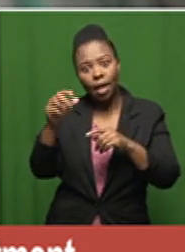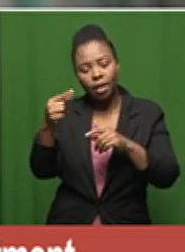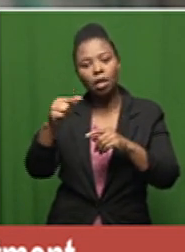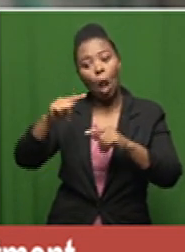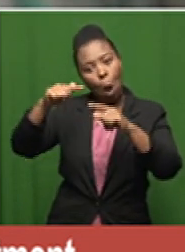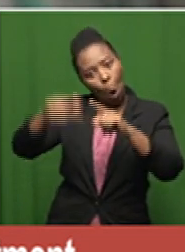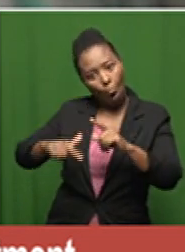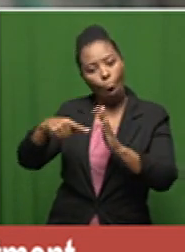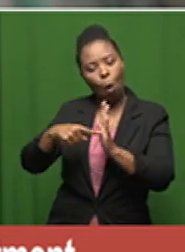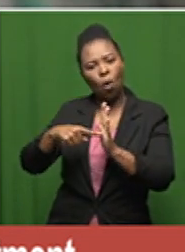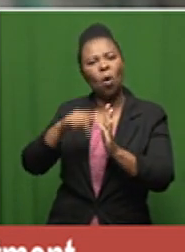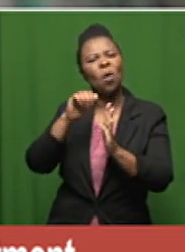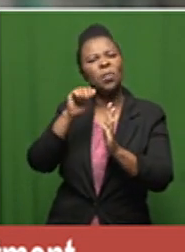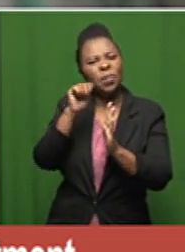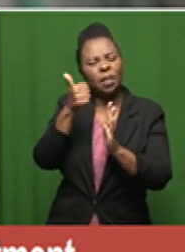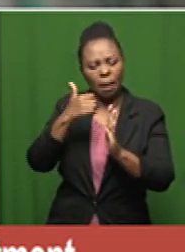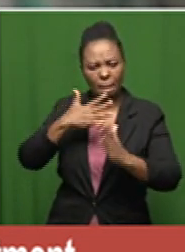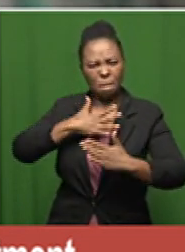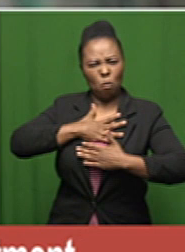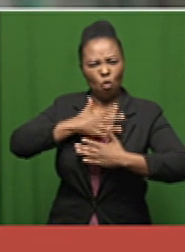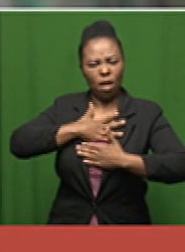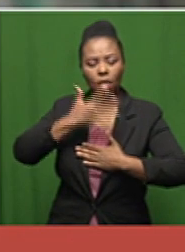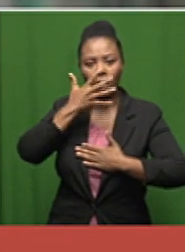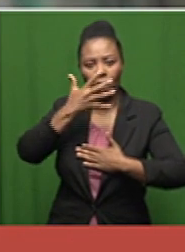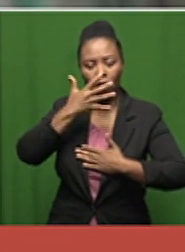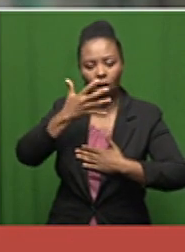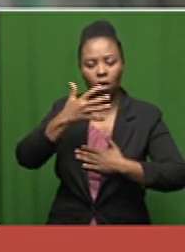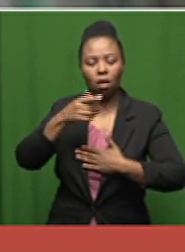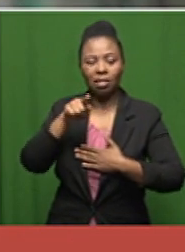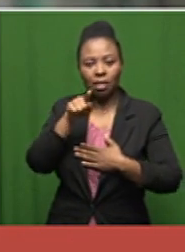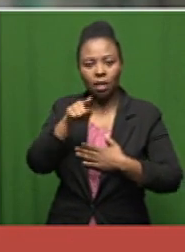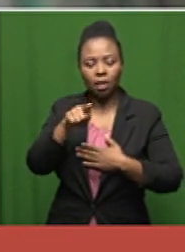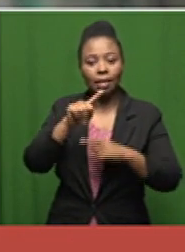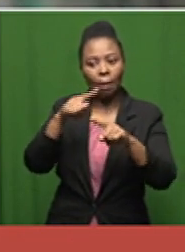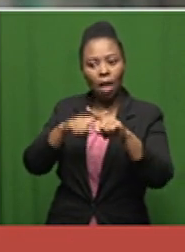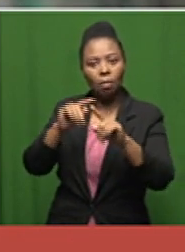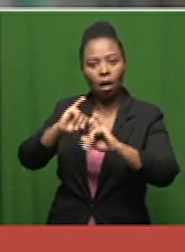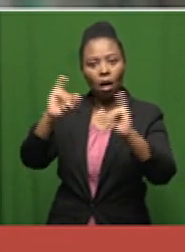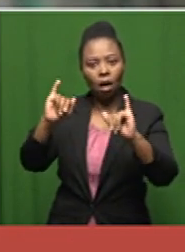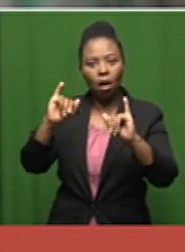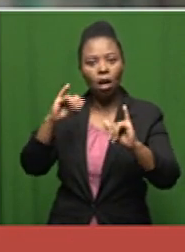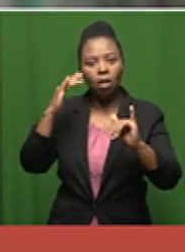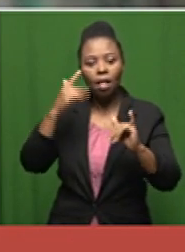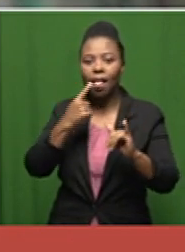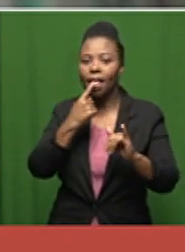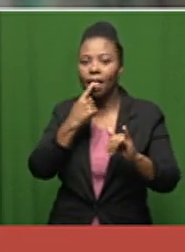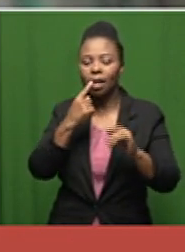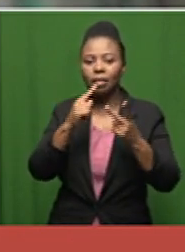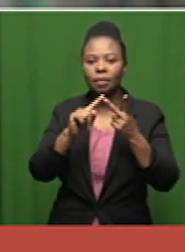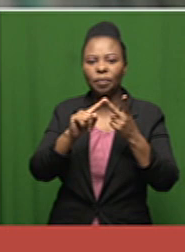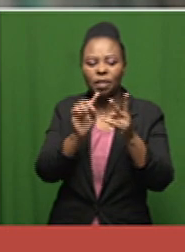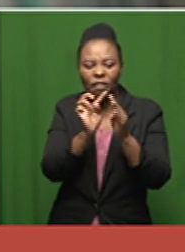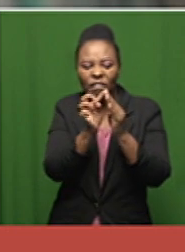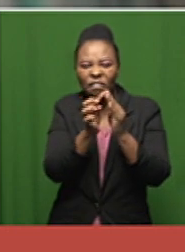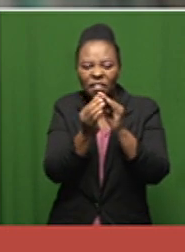increase your rate at which you breathe and would sometimes in severe cases make you look blue in your tongue and the tips of your